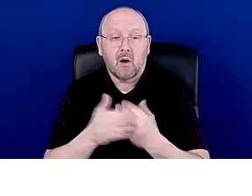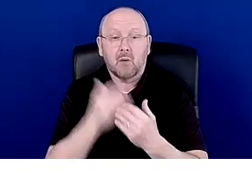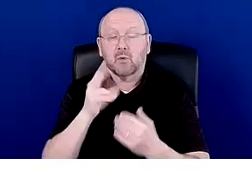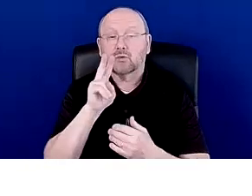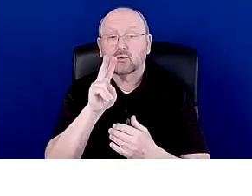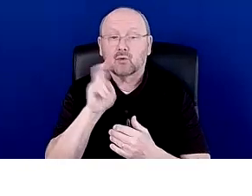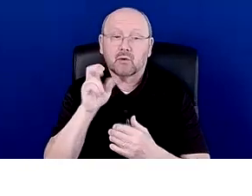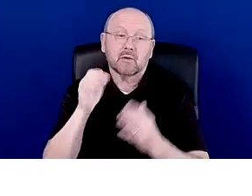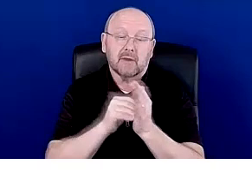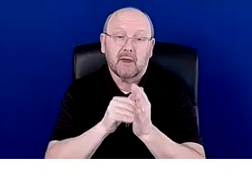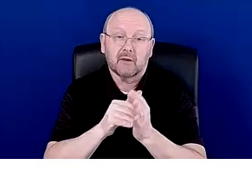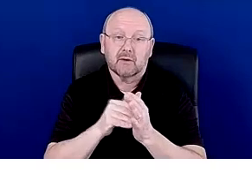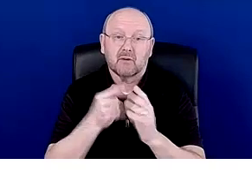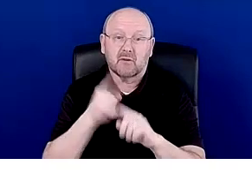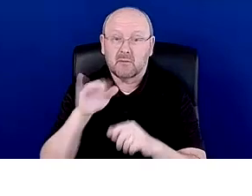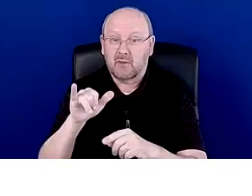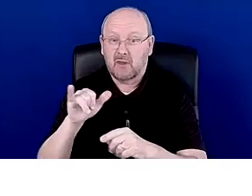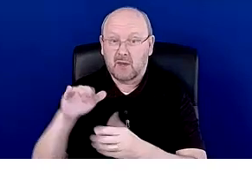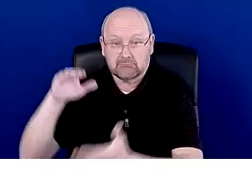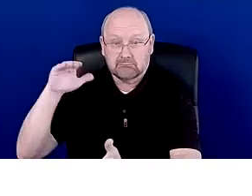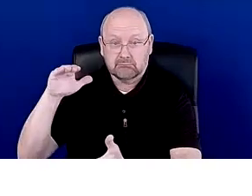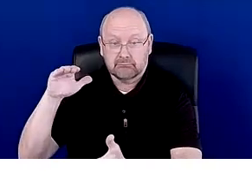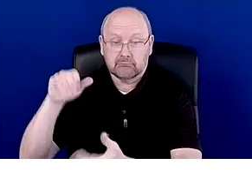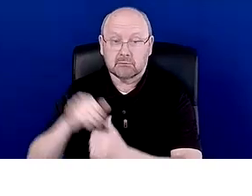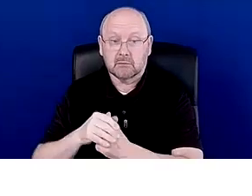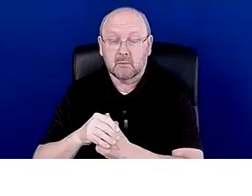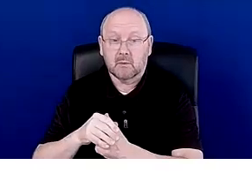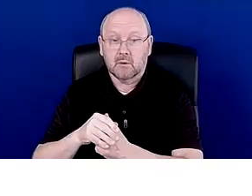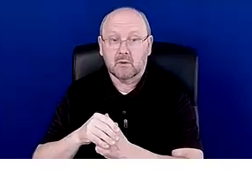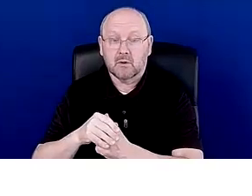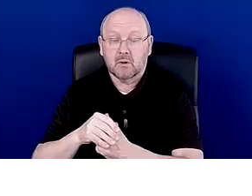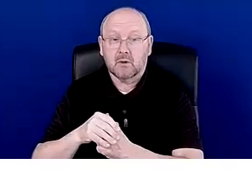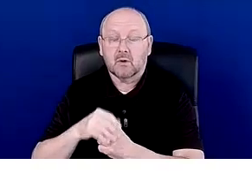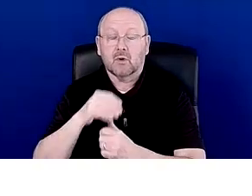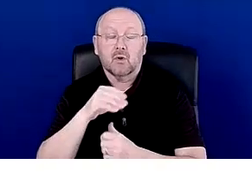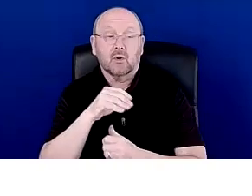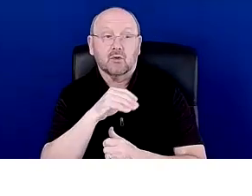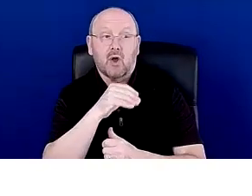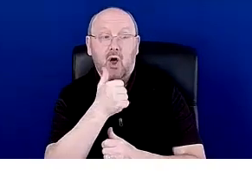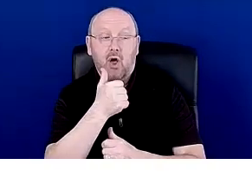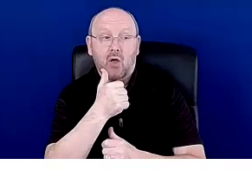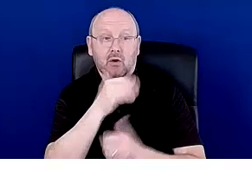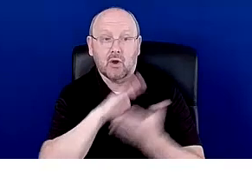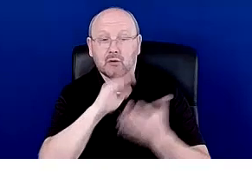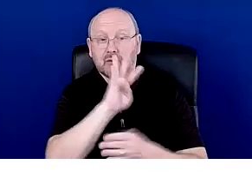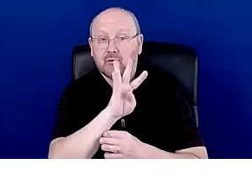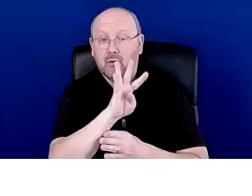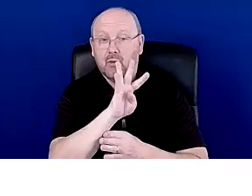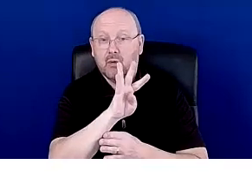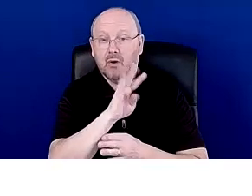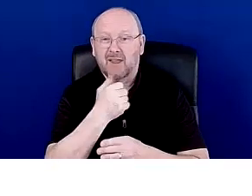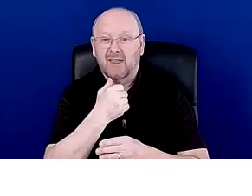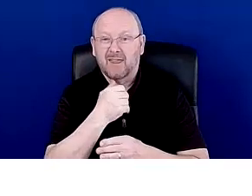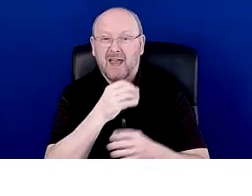And there's four colleges. The other colleges received less than we